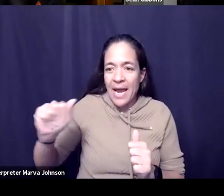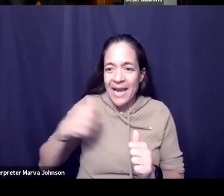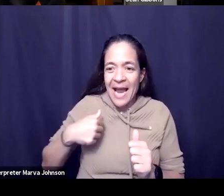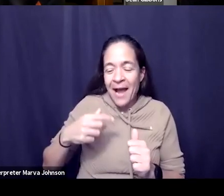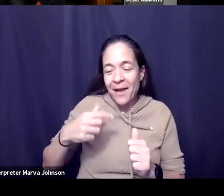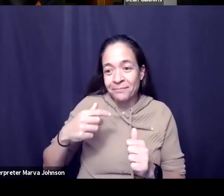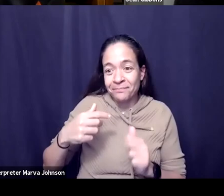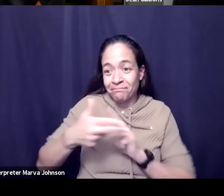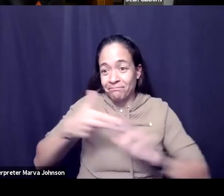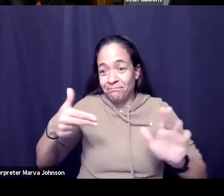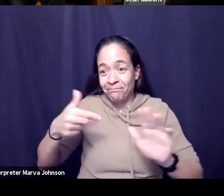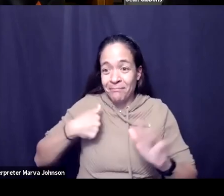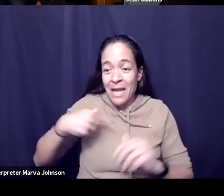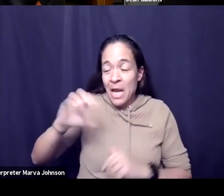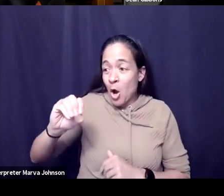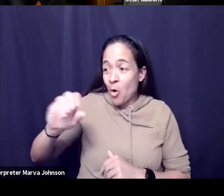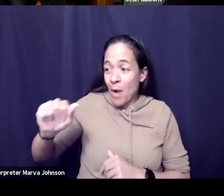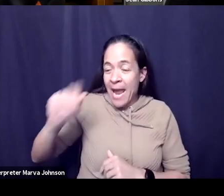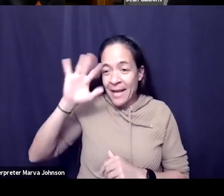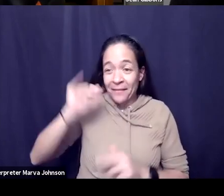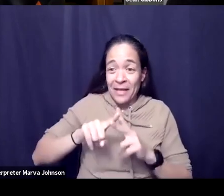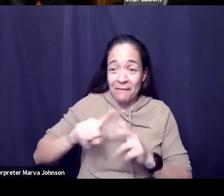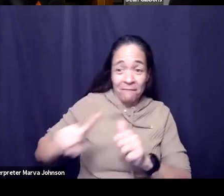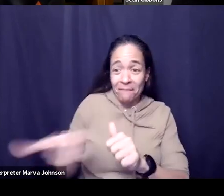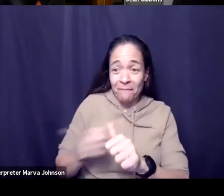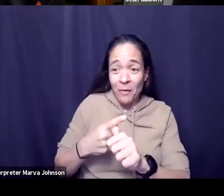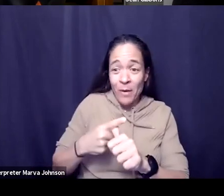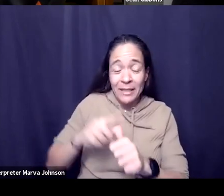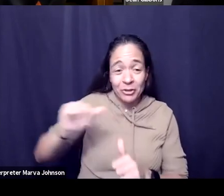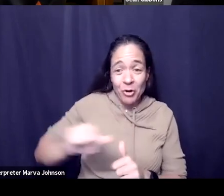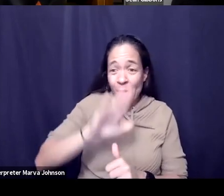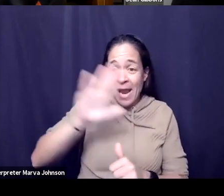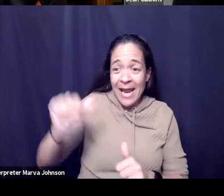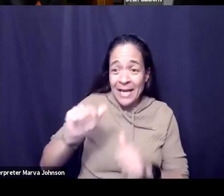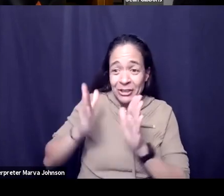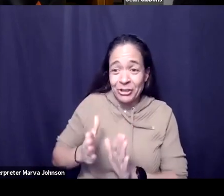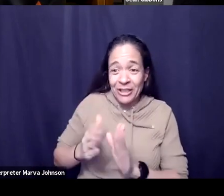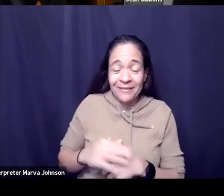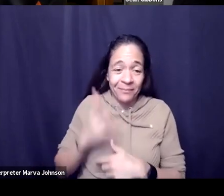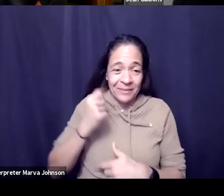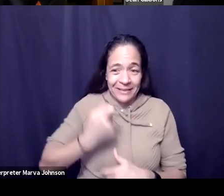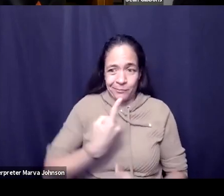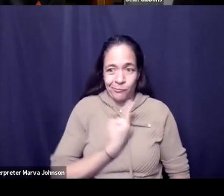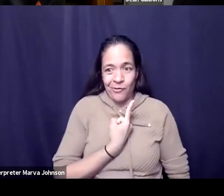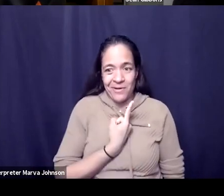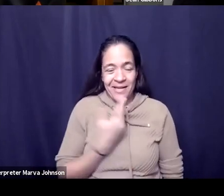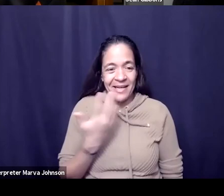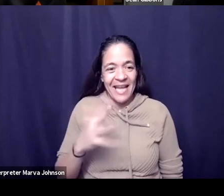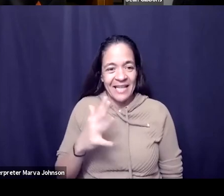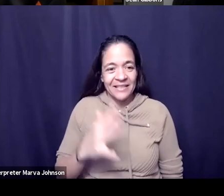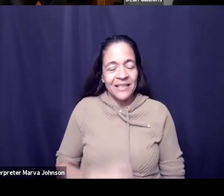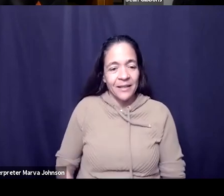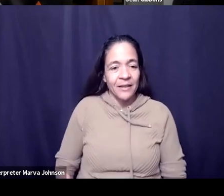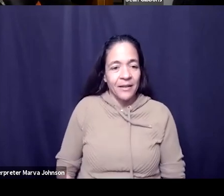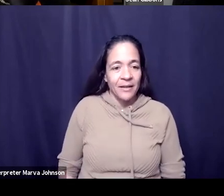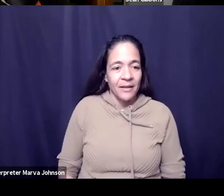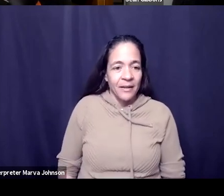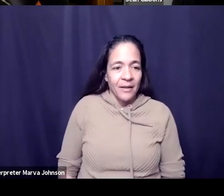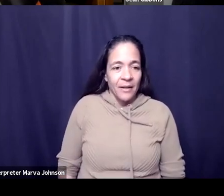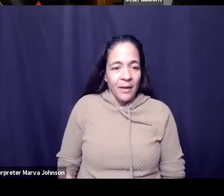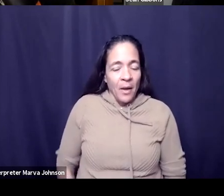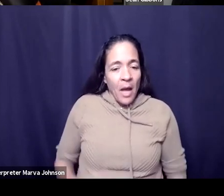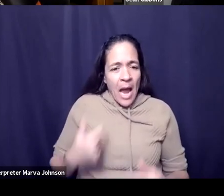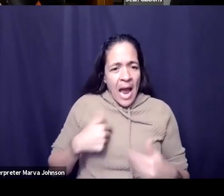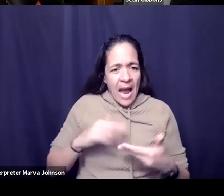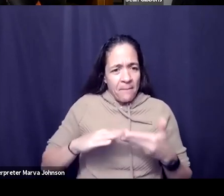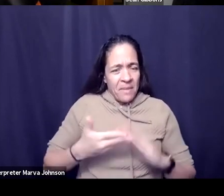i was the only one and i believe it made me just a bit more uh conscious about the